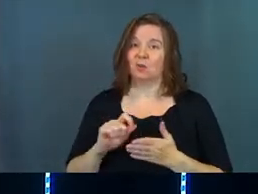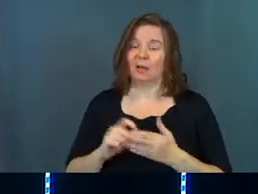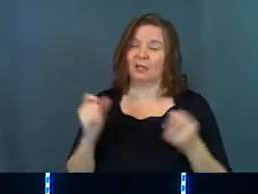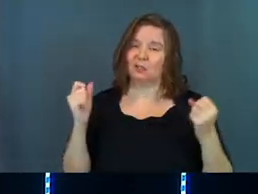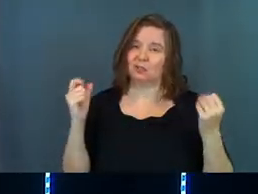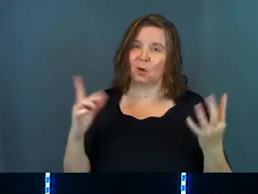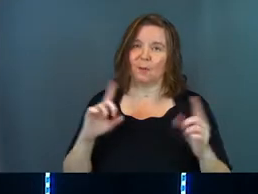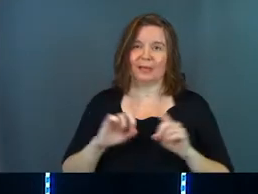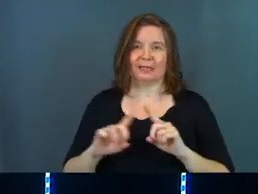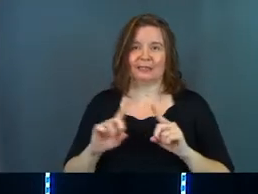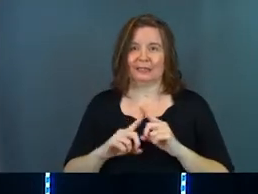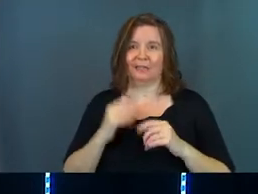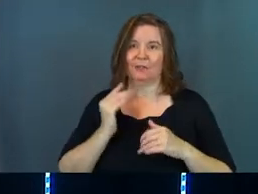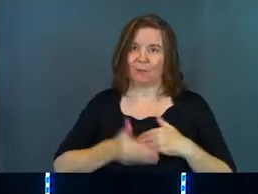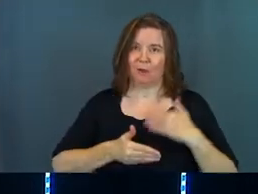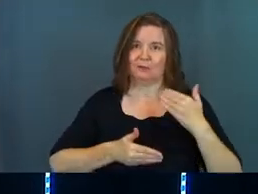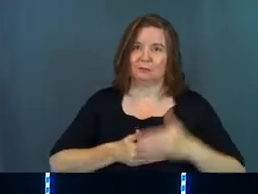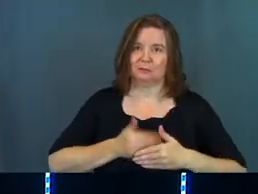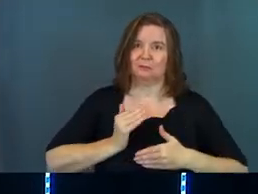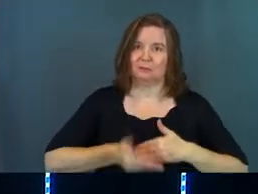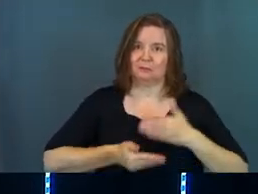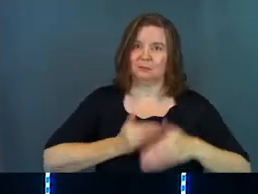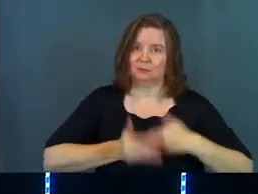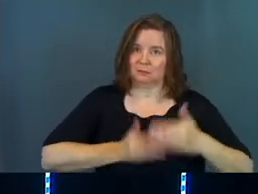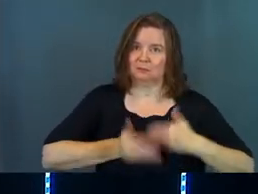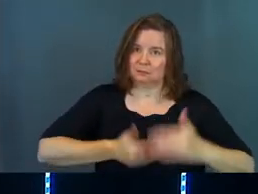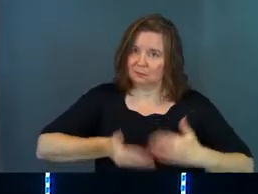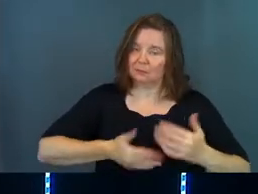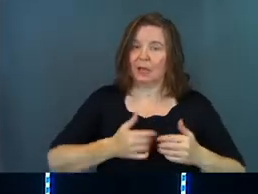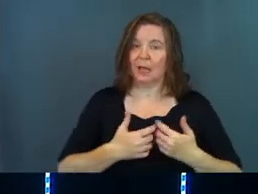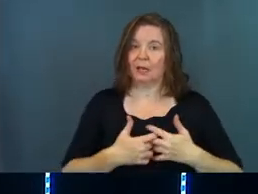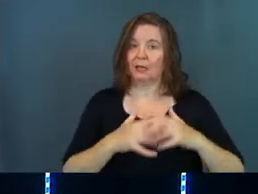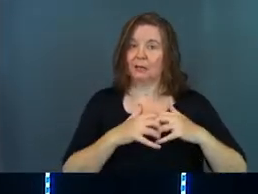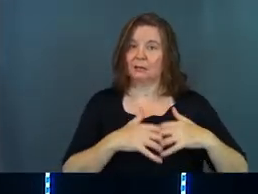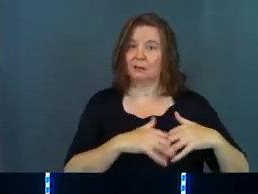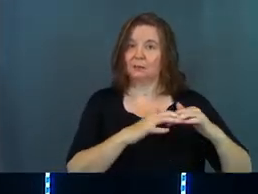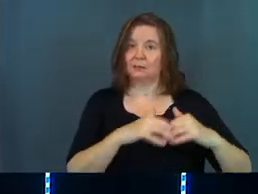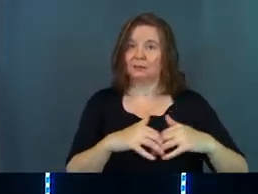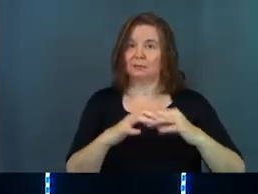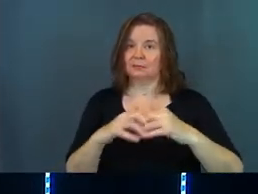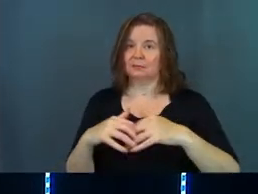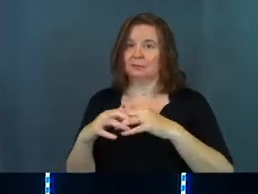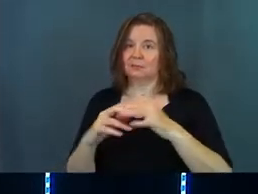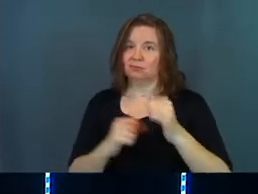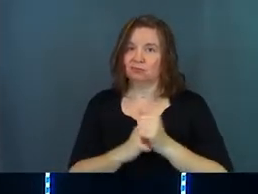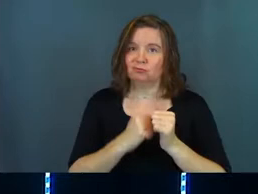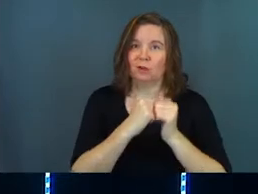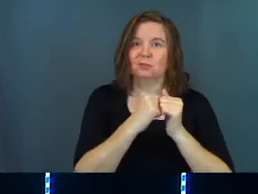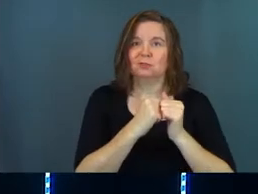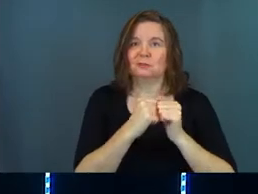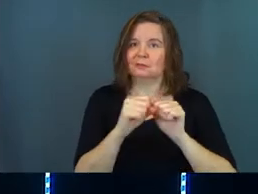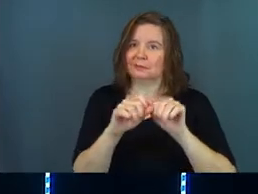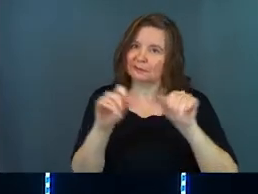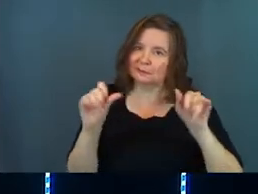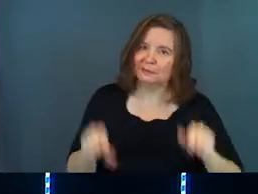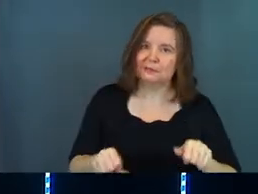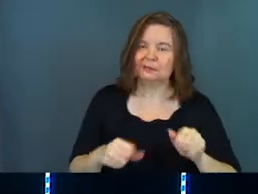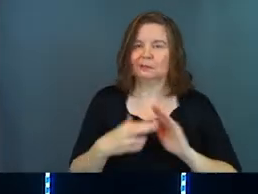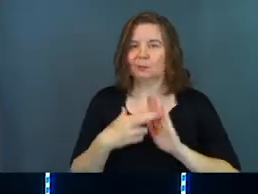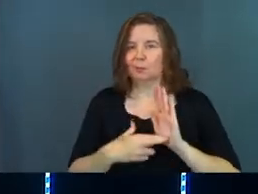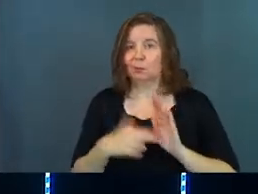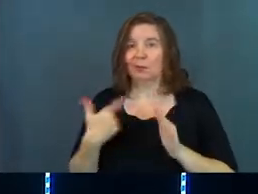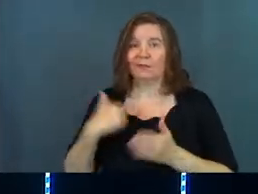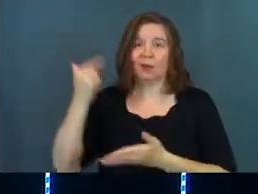so many different processes. And he builds structures and systems and rules. And you have things like